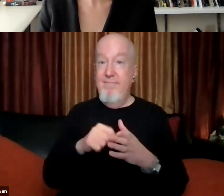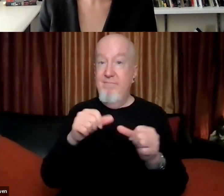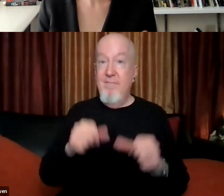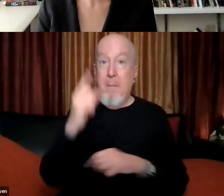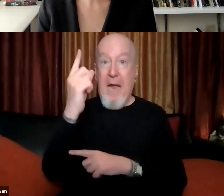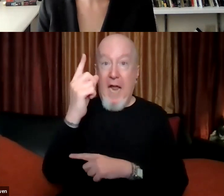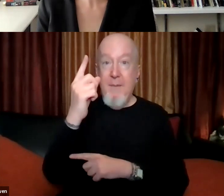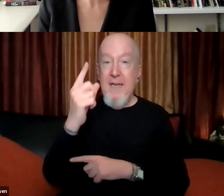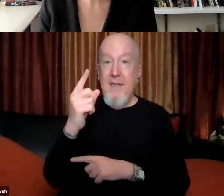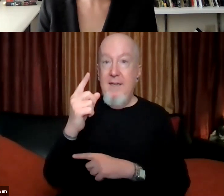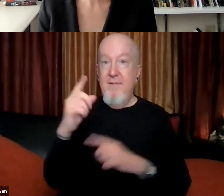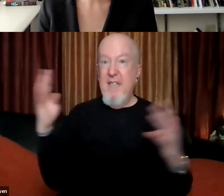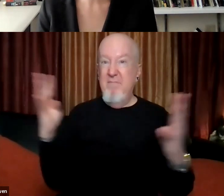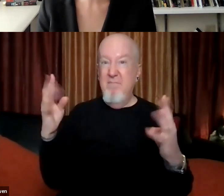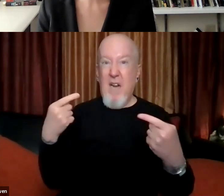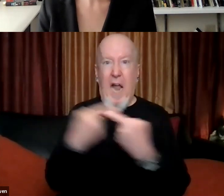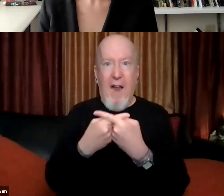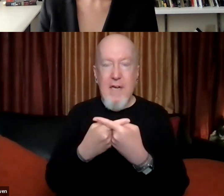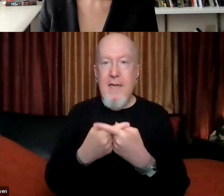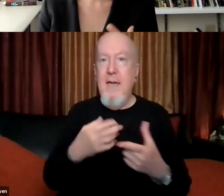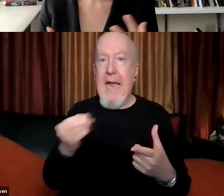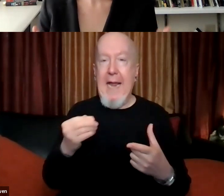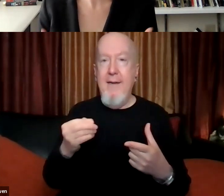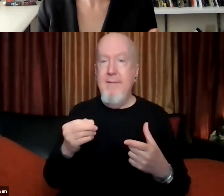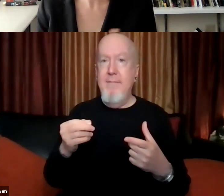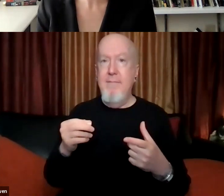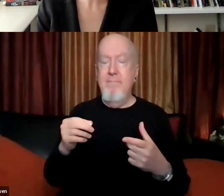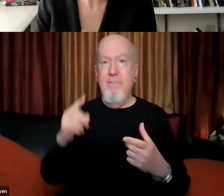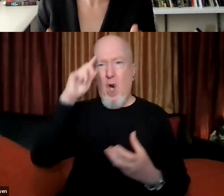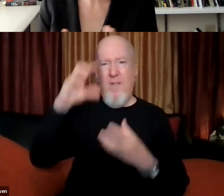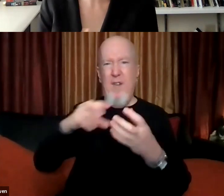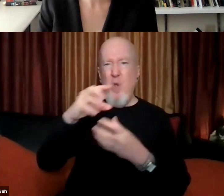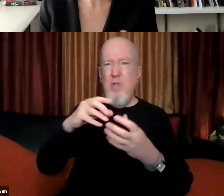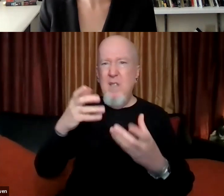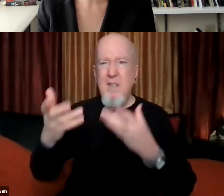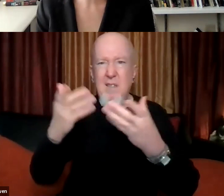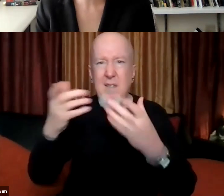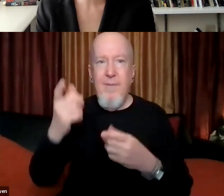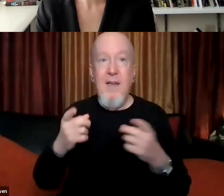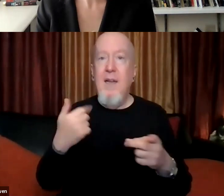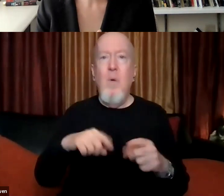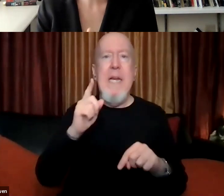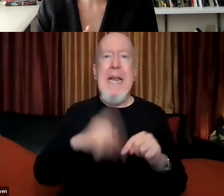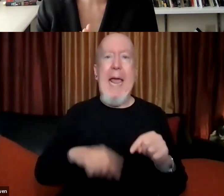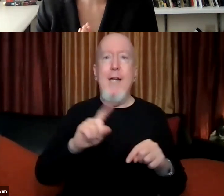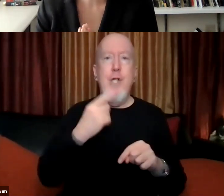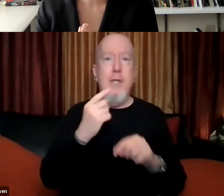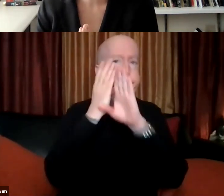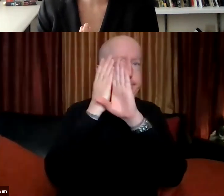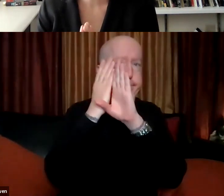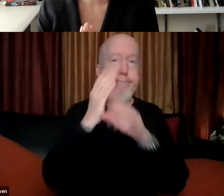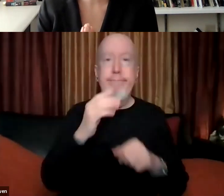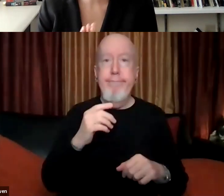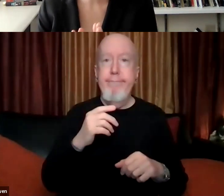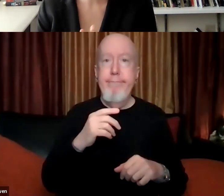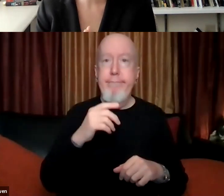And, and as you say, a space for confusion. And I think, um, kind of acknowledging that we can't just kind of pretend it's not there. But I, I guess I see